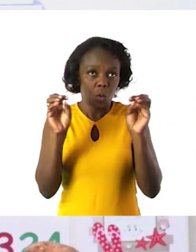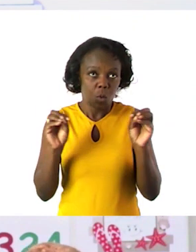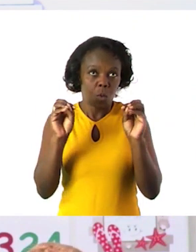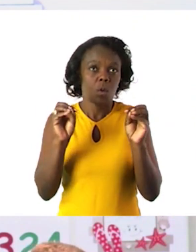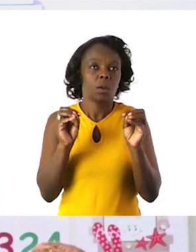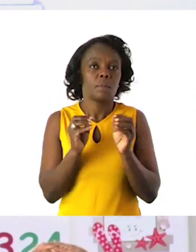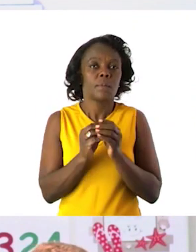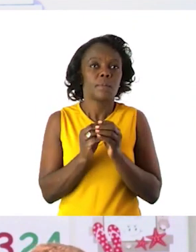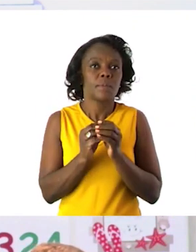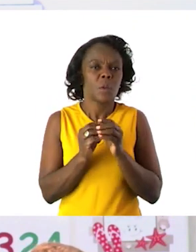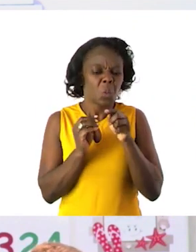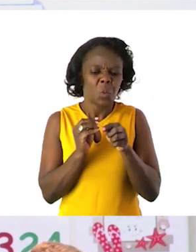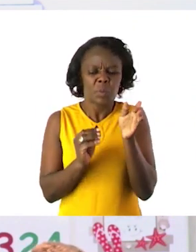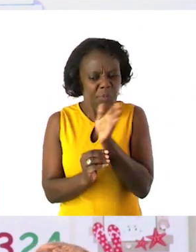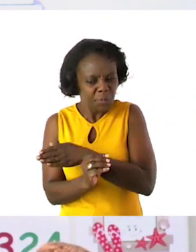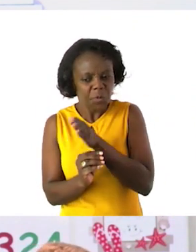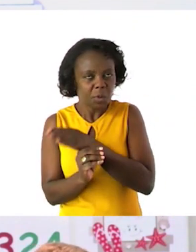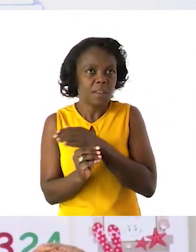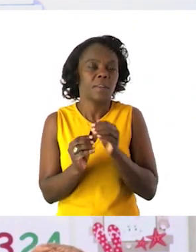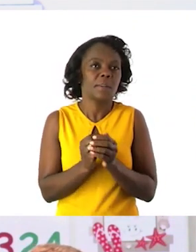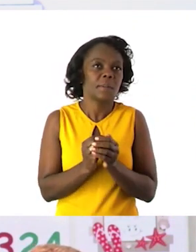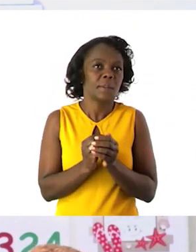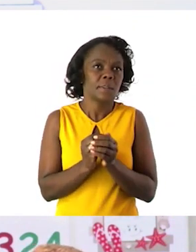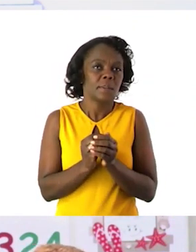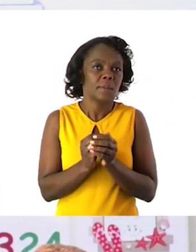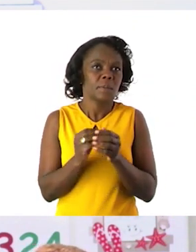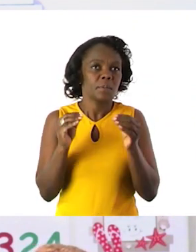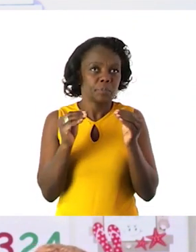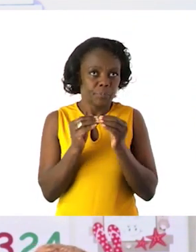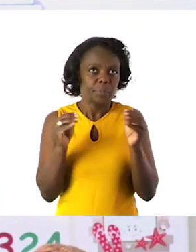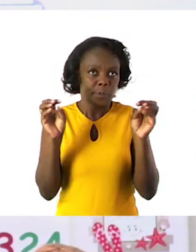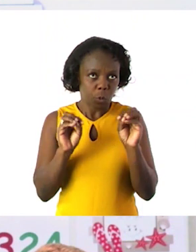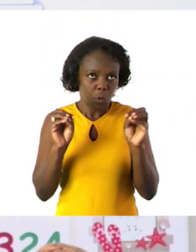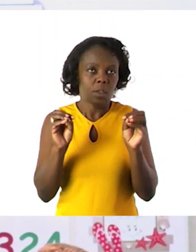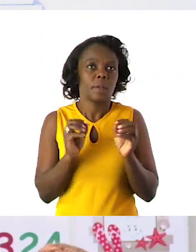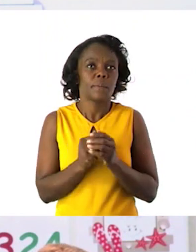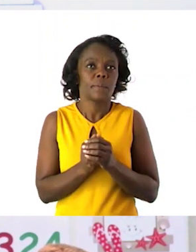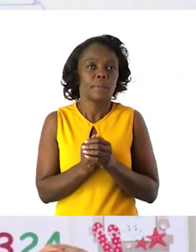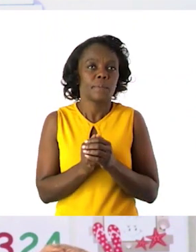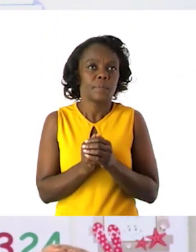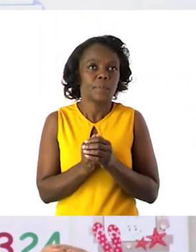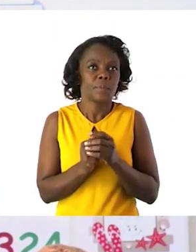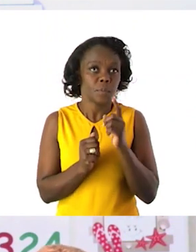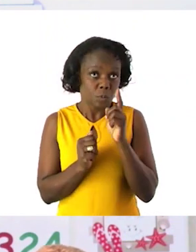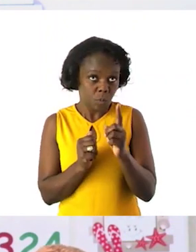skipping. Every number that I have skipped is my odd numbers. So a 1 is an odd